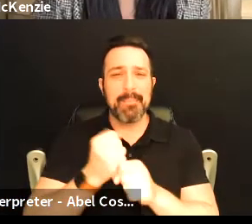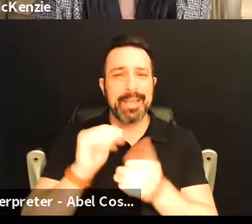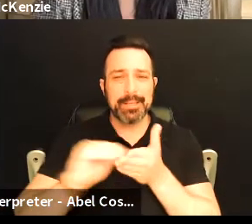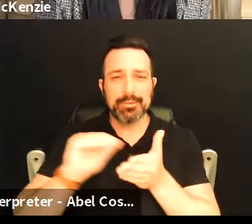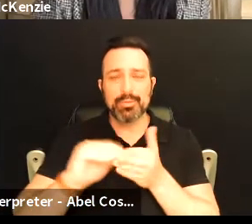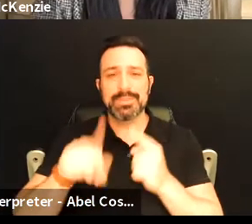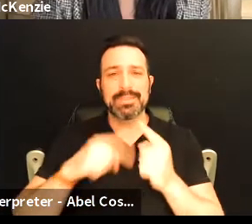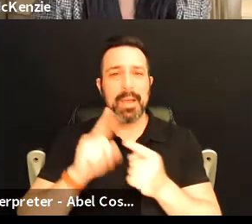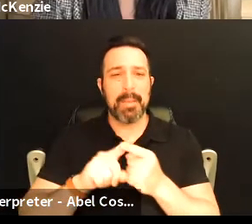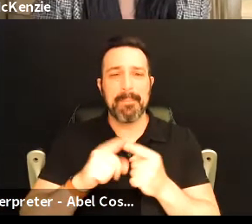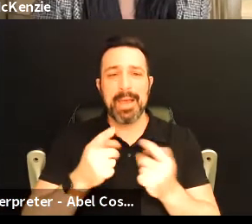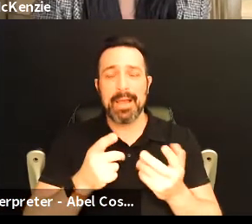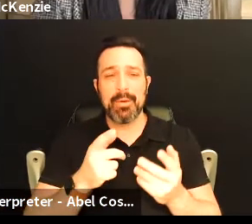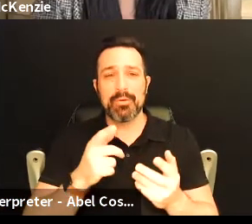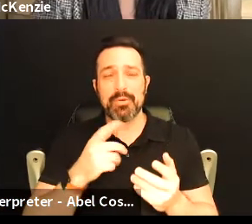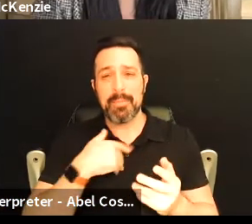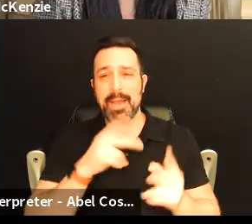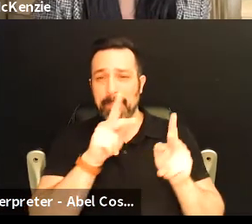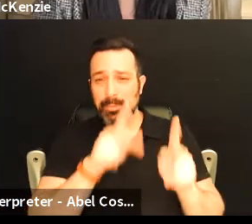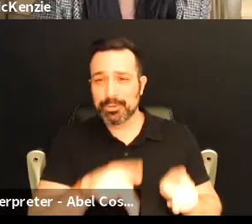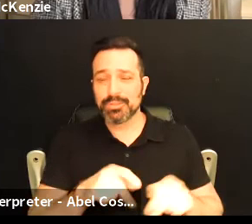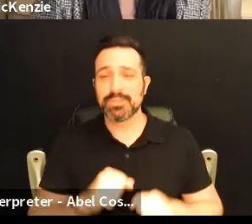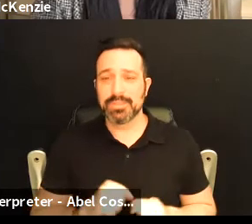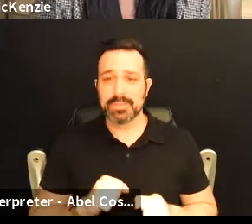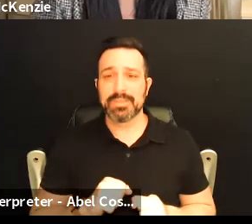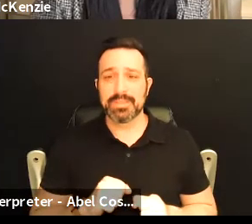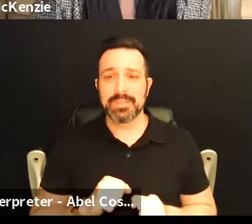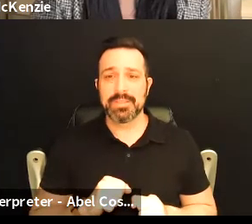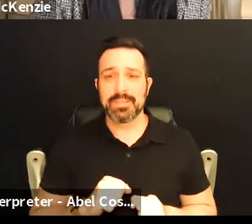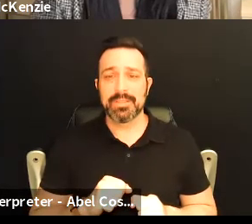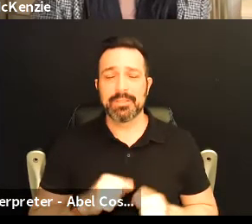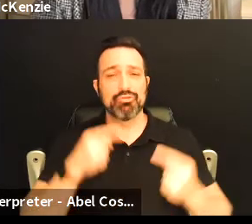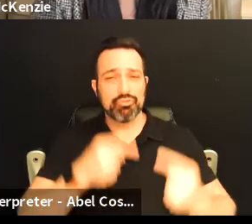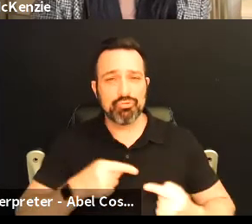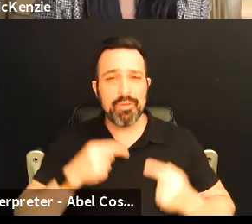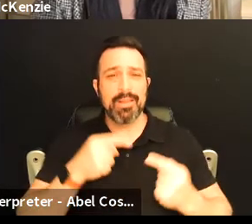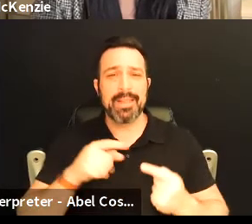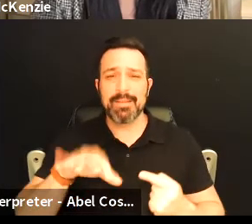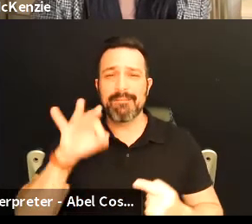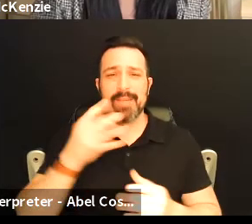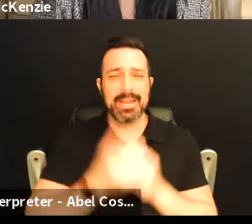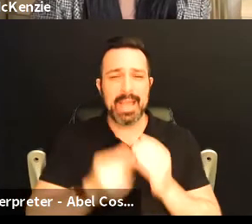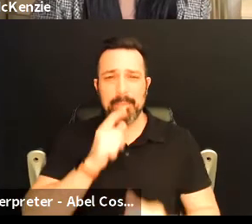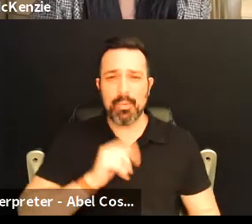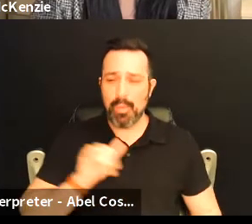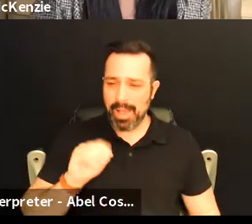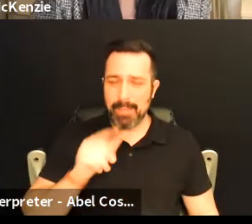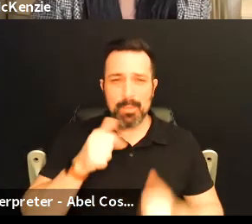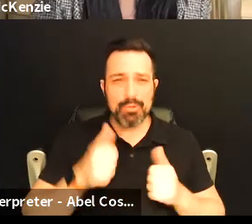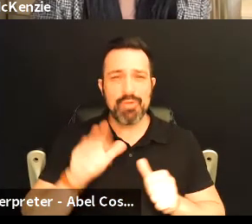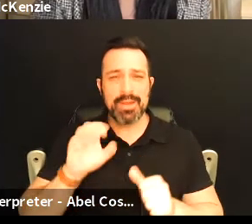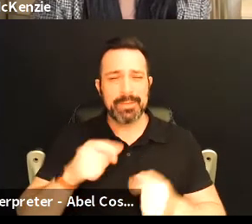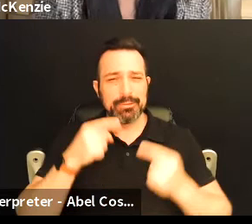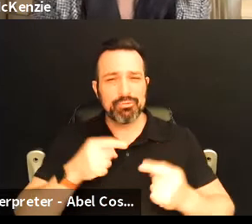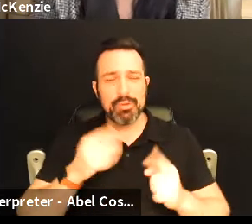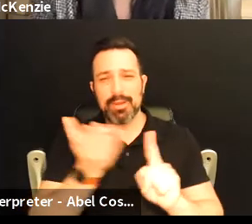regardless of out of fresh things struggling to find the gap of who I am and who I'm trying to be struggle to